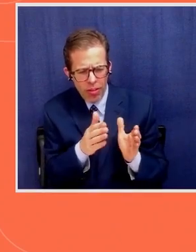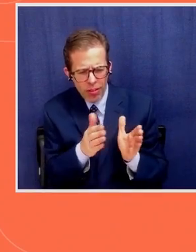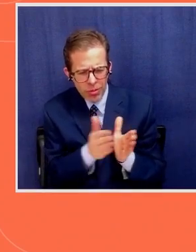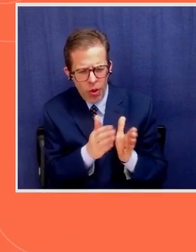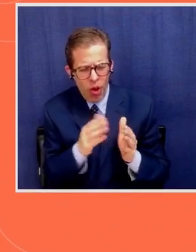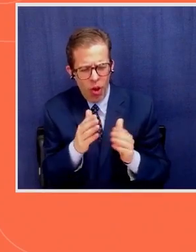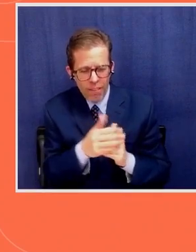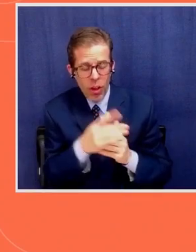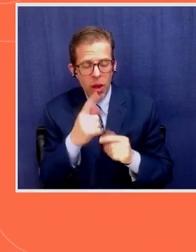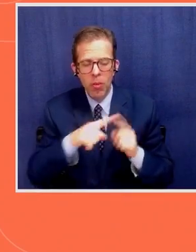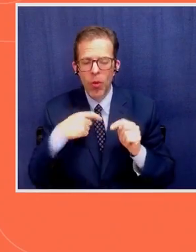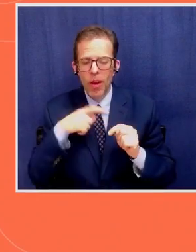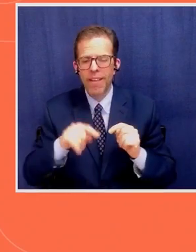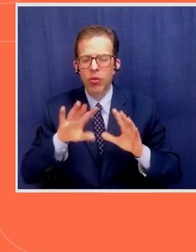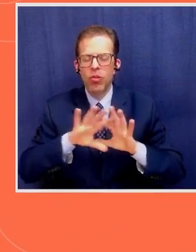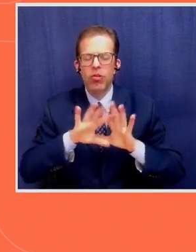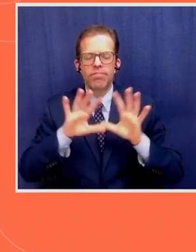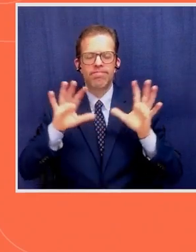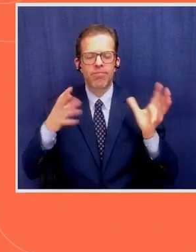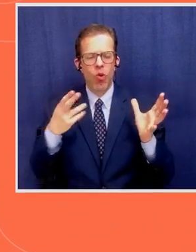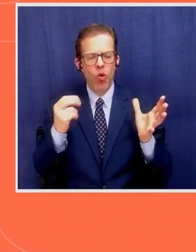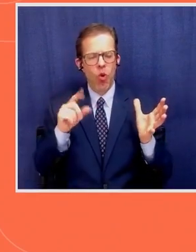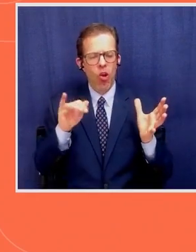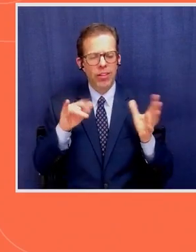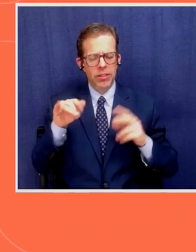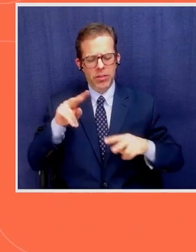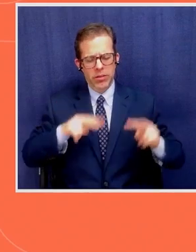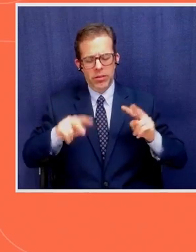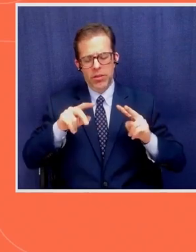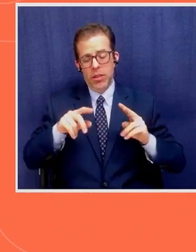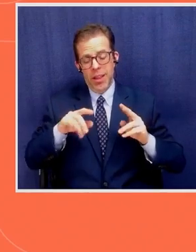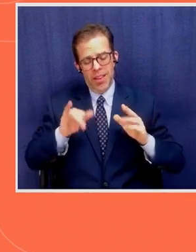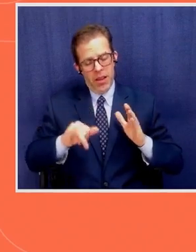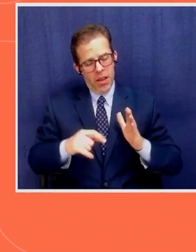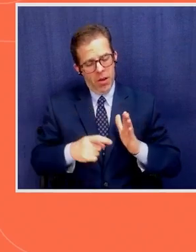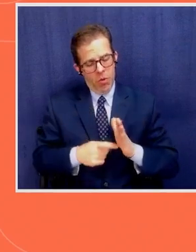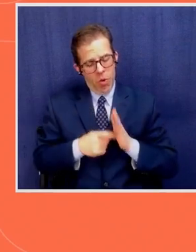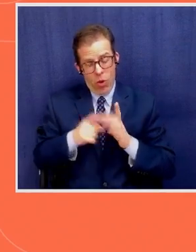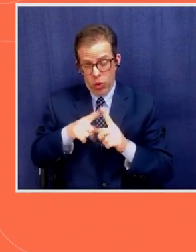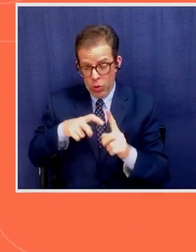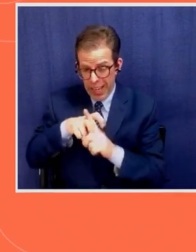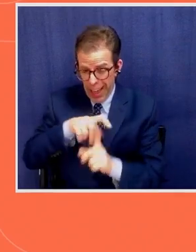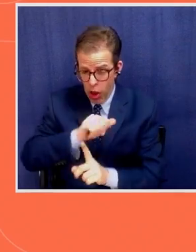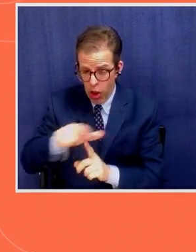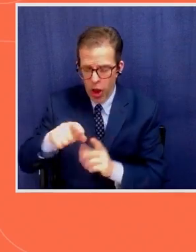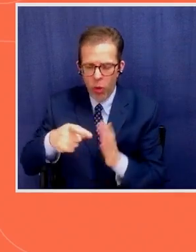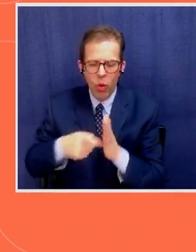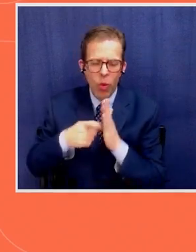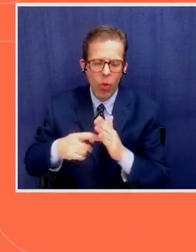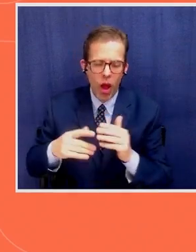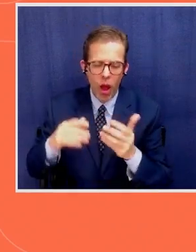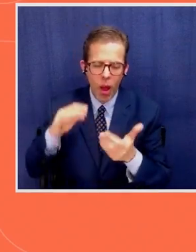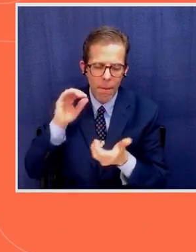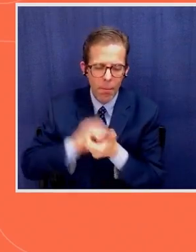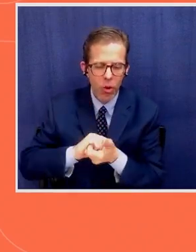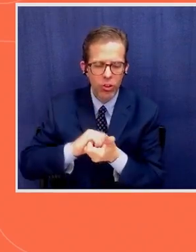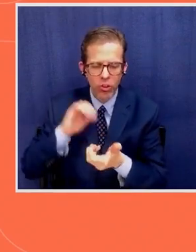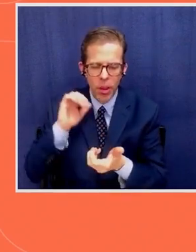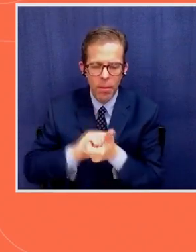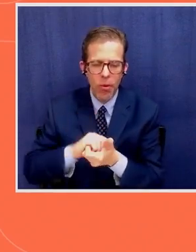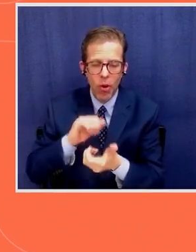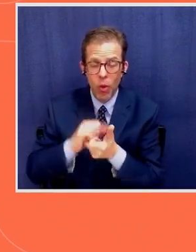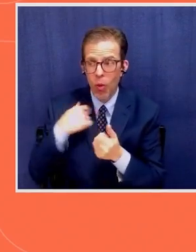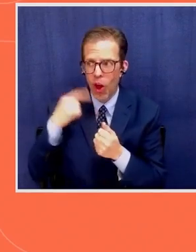tackle all of this at once. That will have to require partnerships, partnerships, partnerships. We've heard the buzz term, get out of our silos,